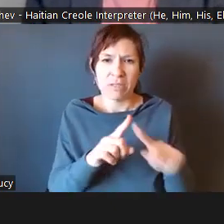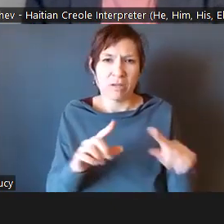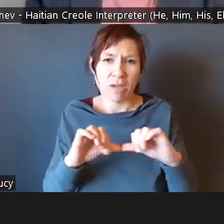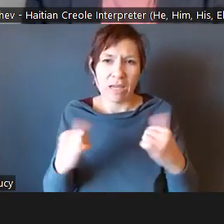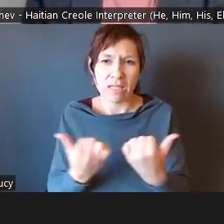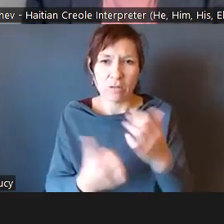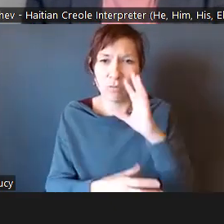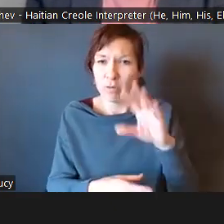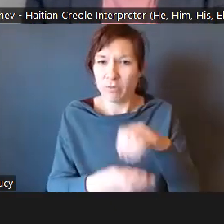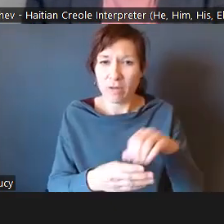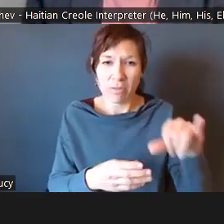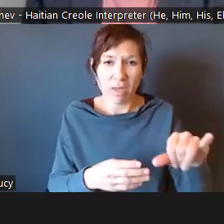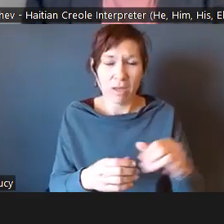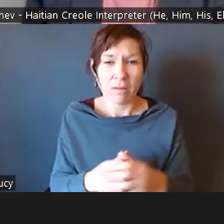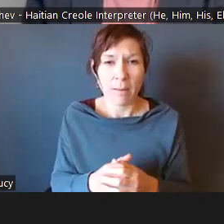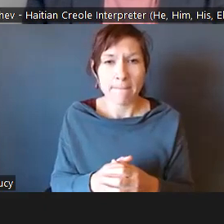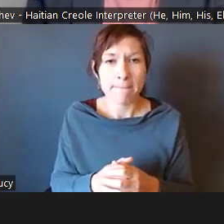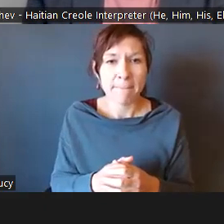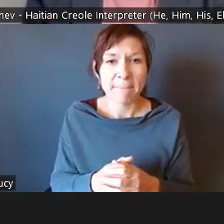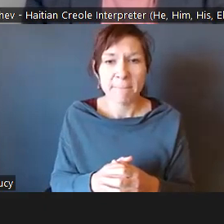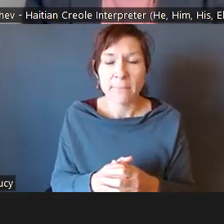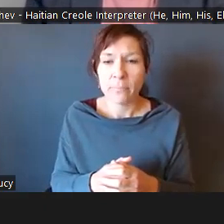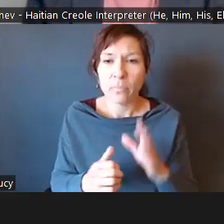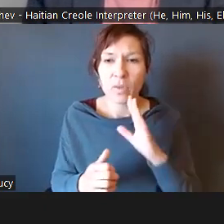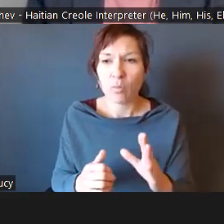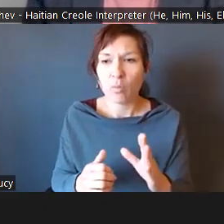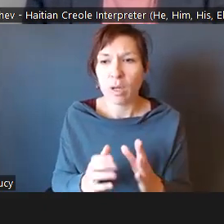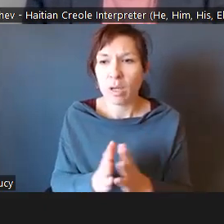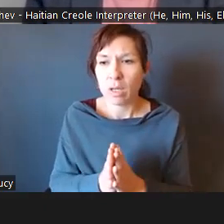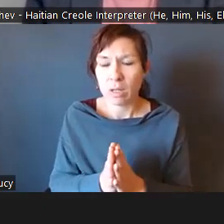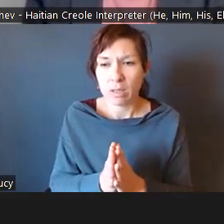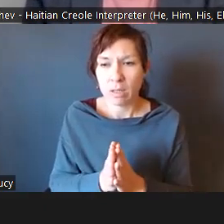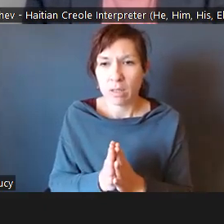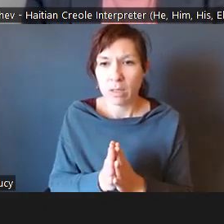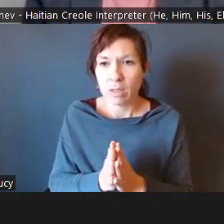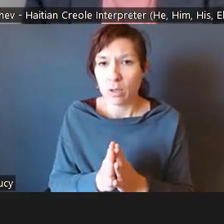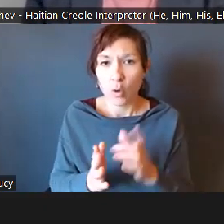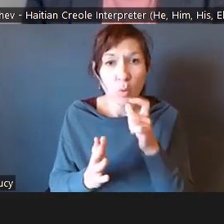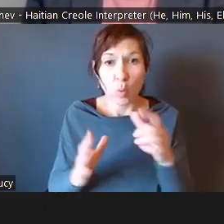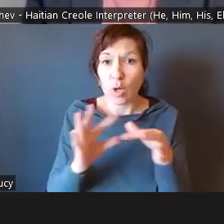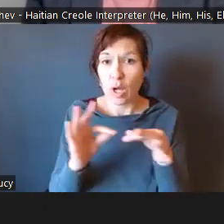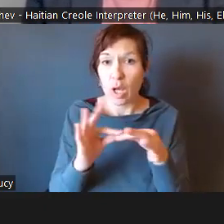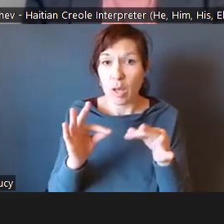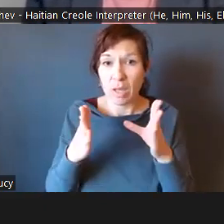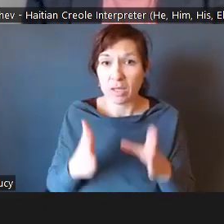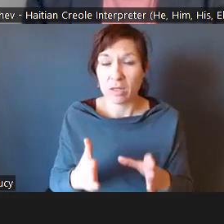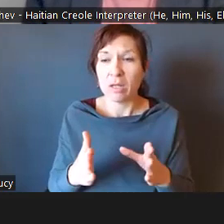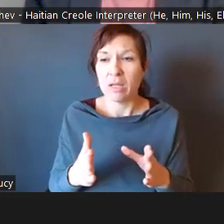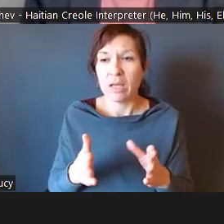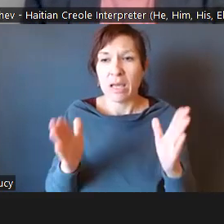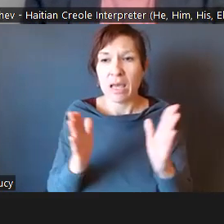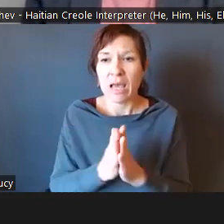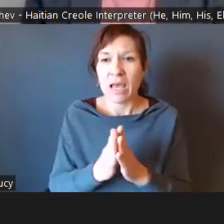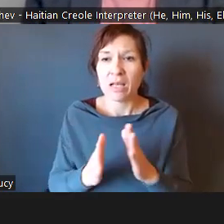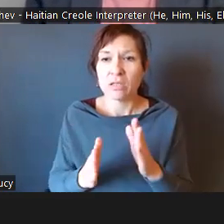in that type of work, I would invite that commenter to please check out the